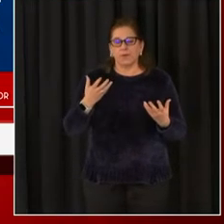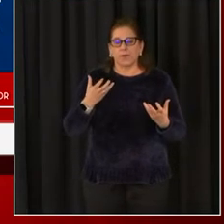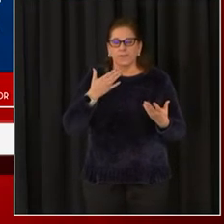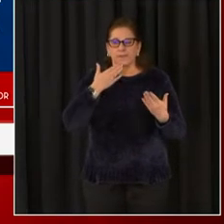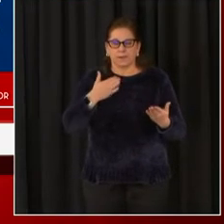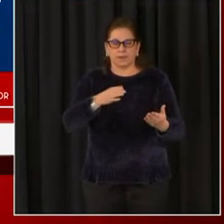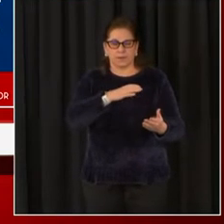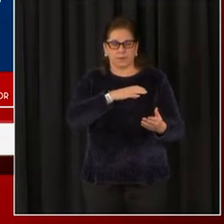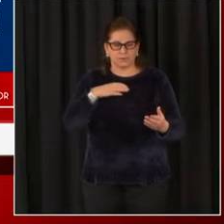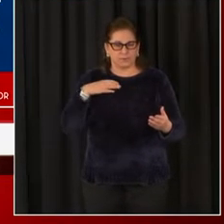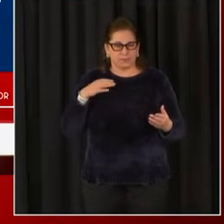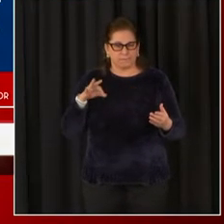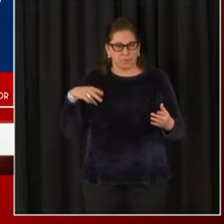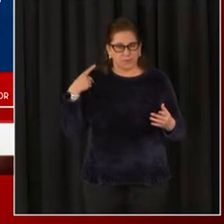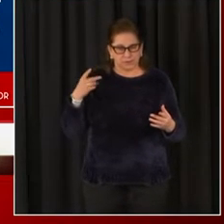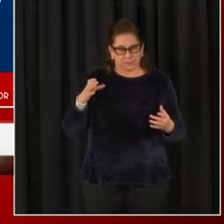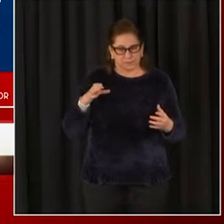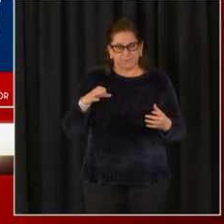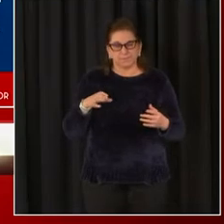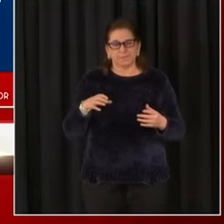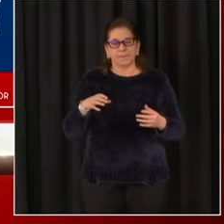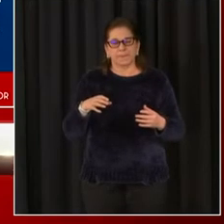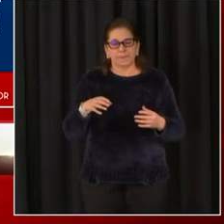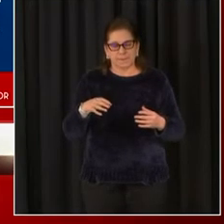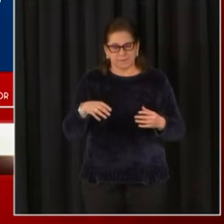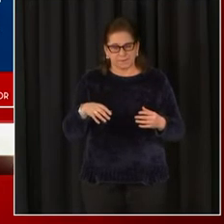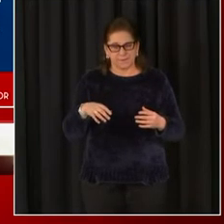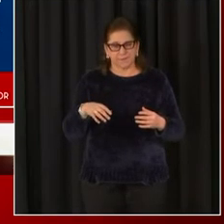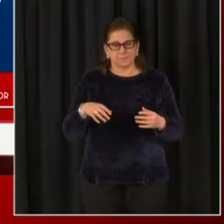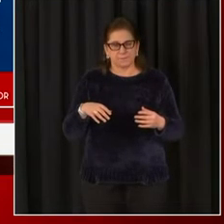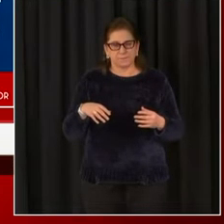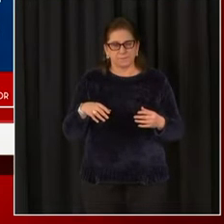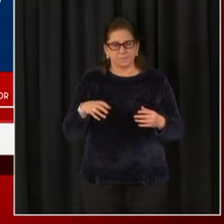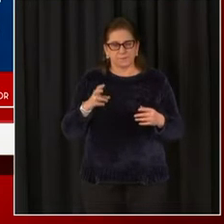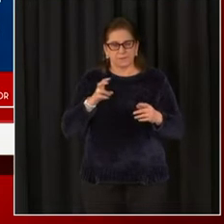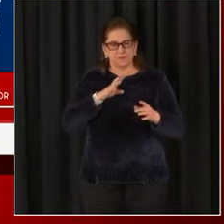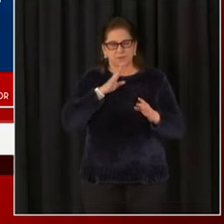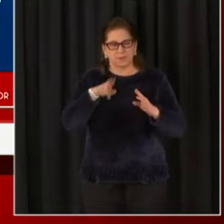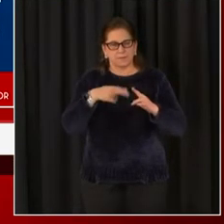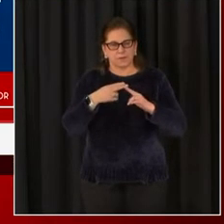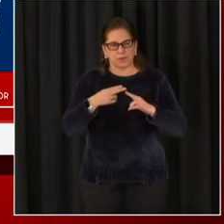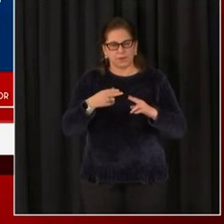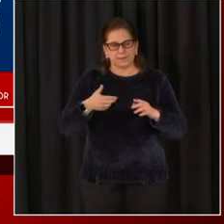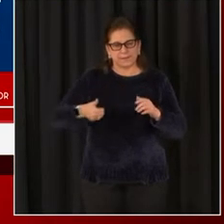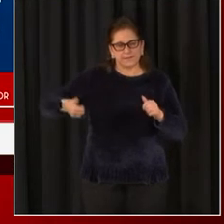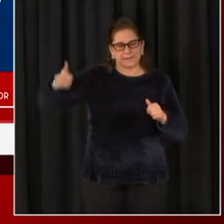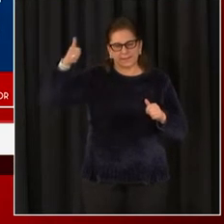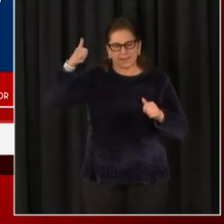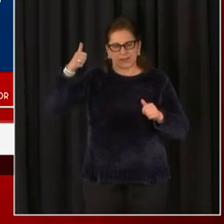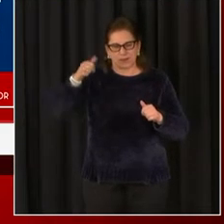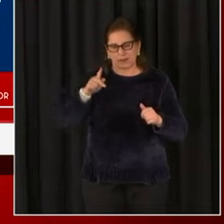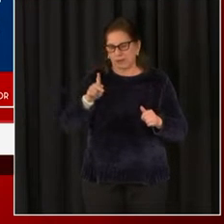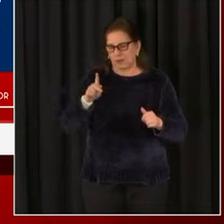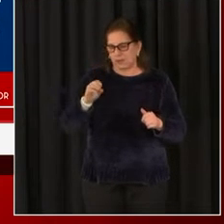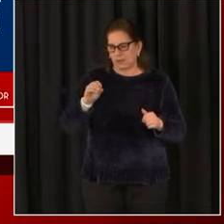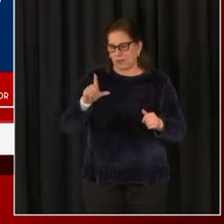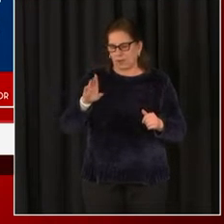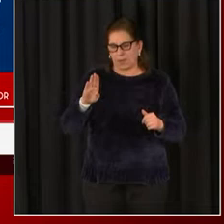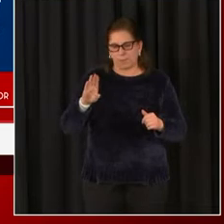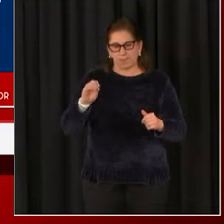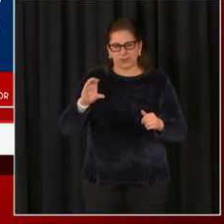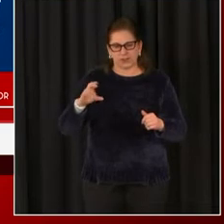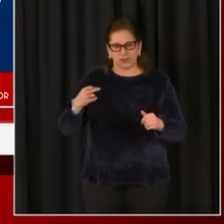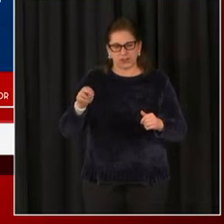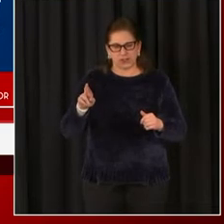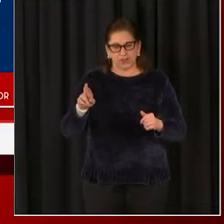especially Senator Klobuchar and Blunt, who hosted for the Congress. And